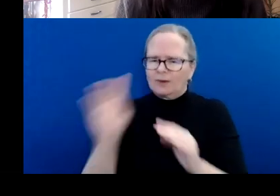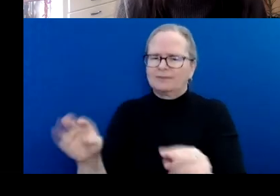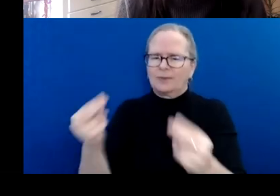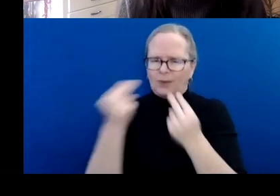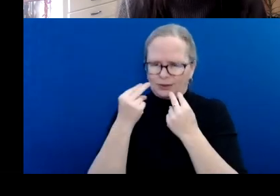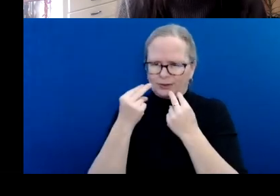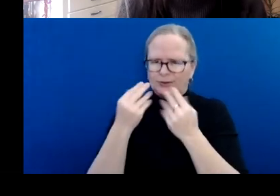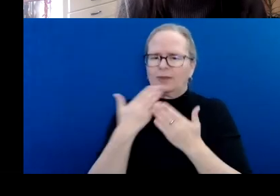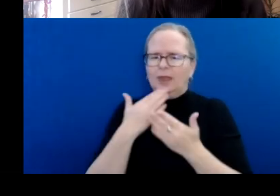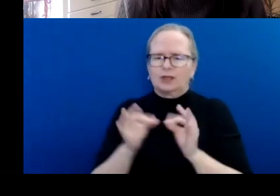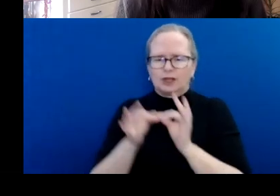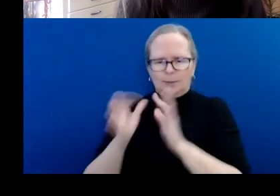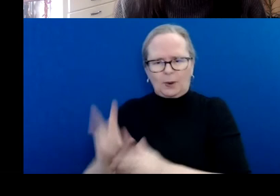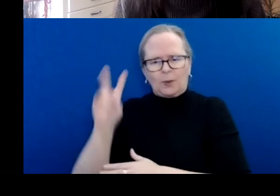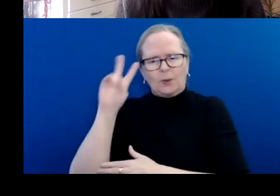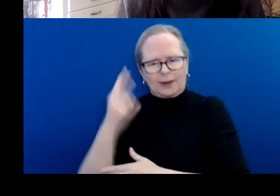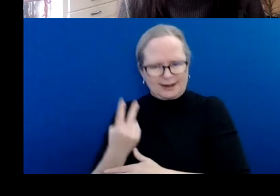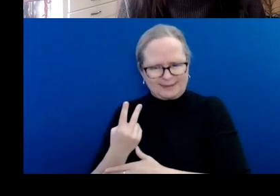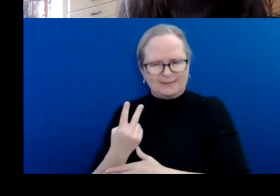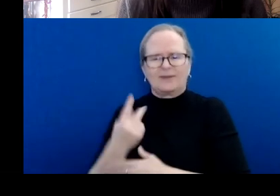for interpreting so beautifully.